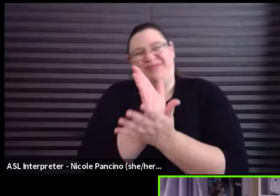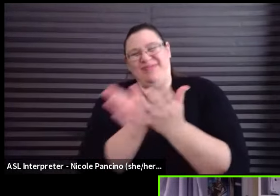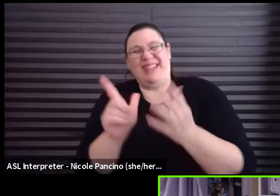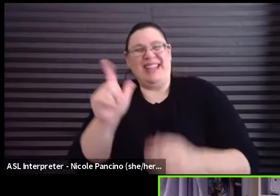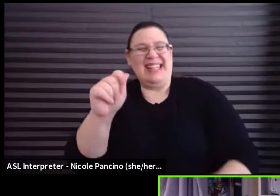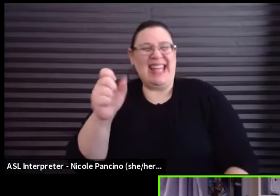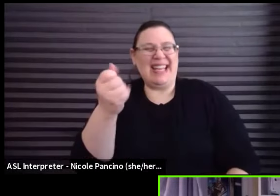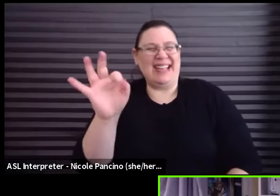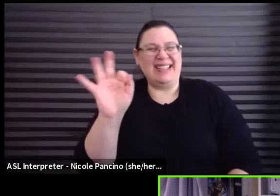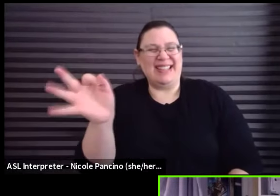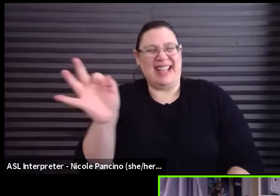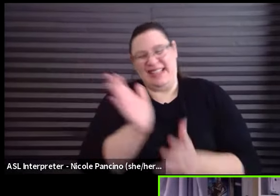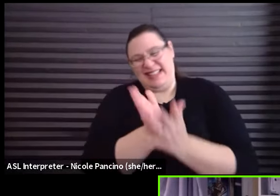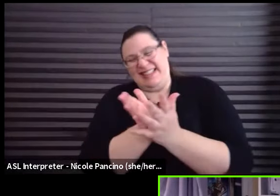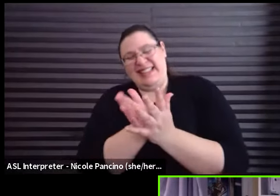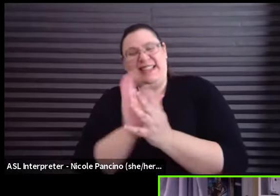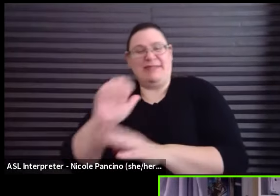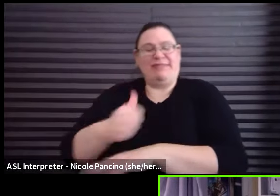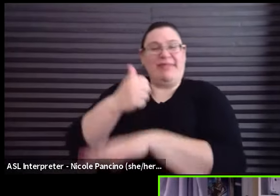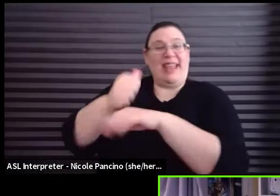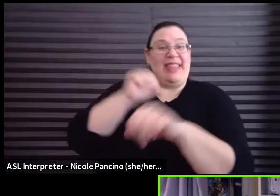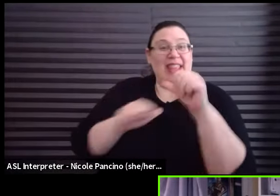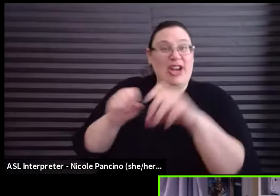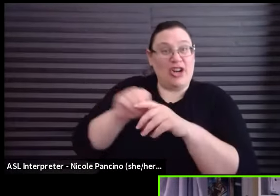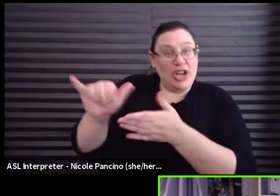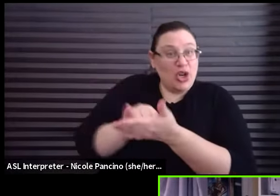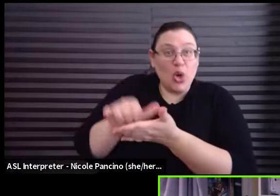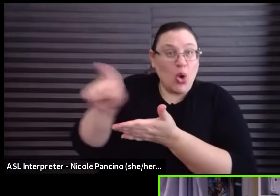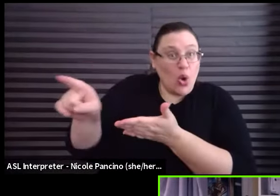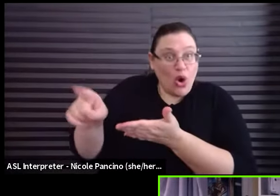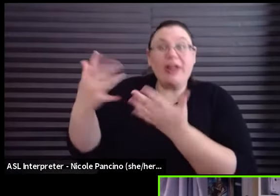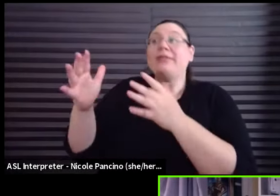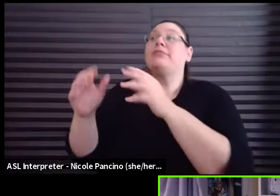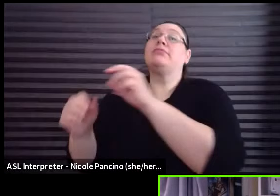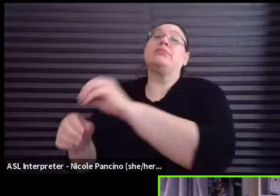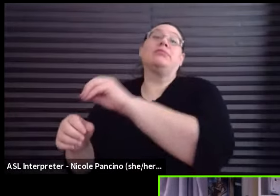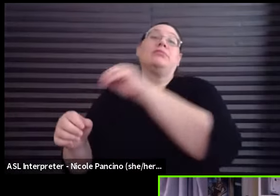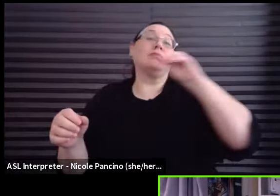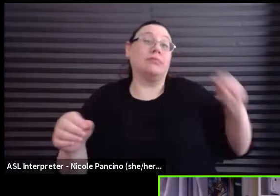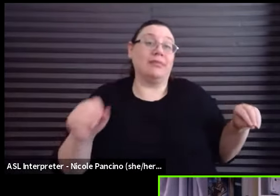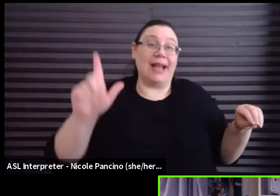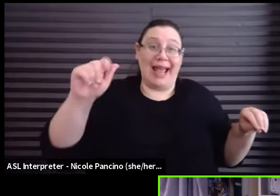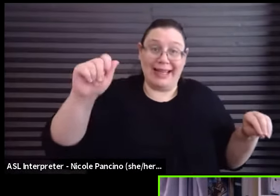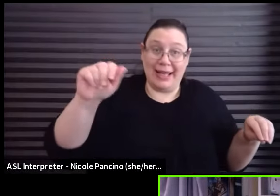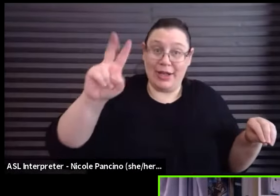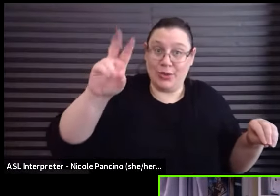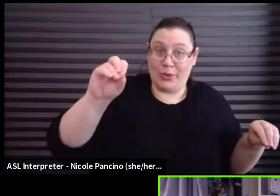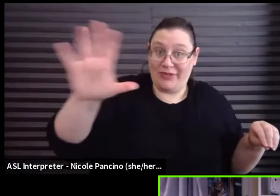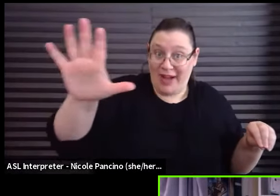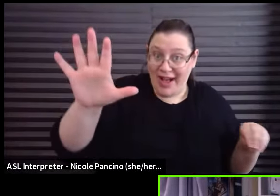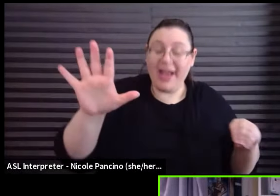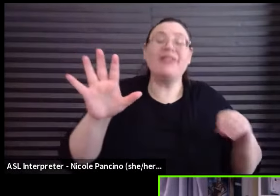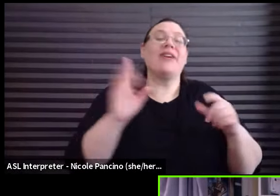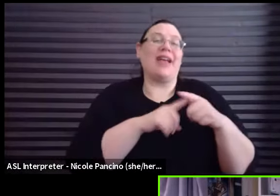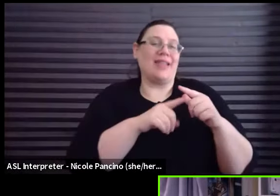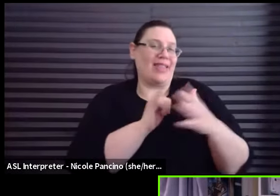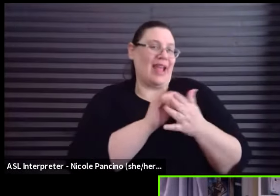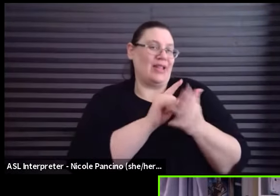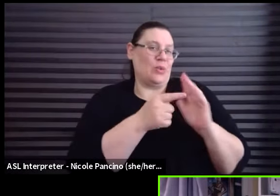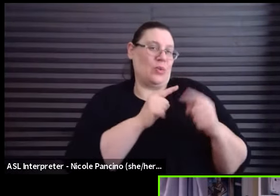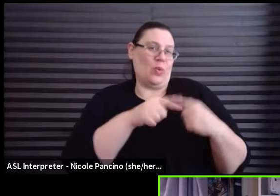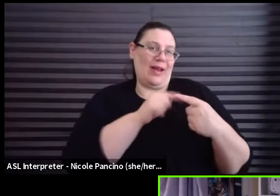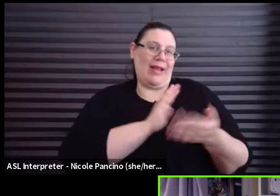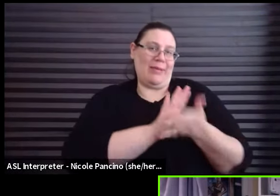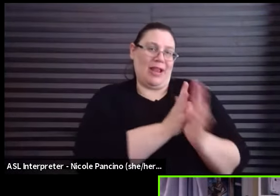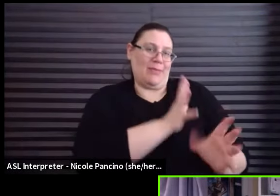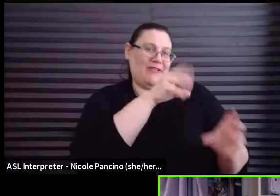started a theater there, and then that took it to Los Angeles in 2005. And that's when I hooked up with the theater. been teaching and performing there